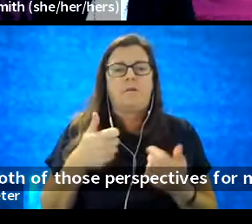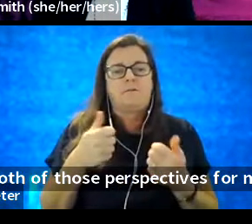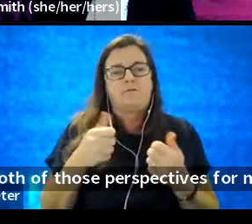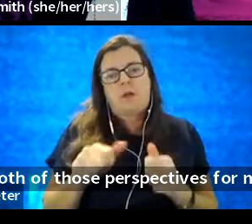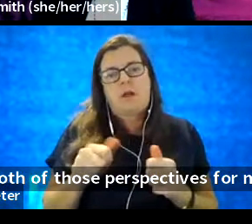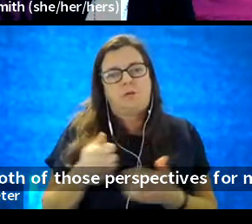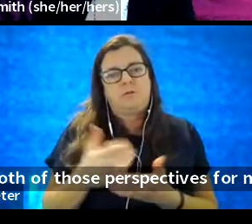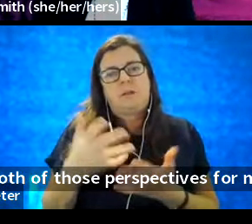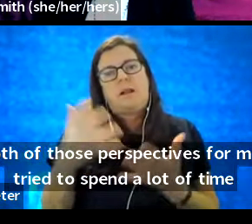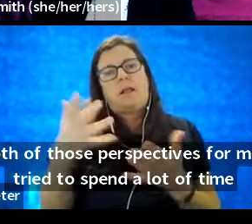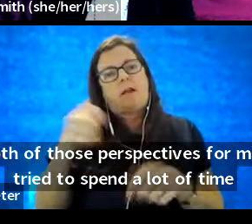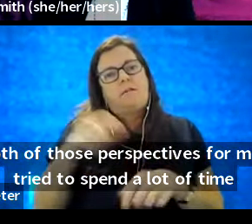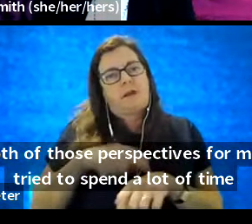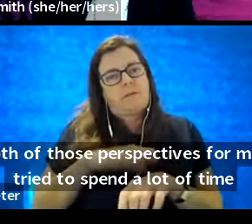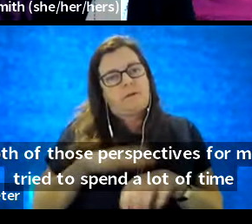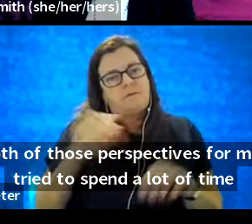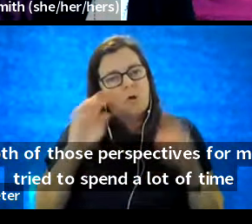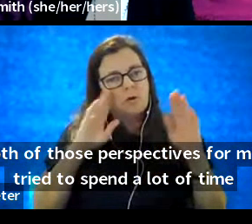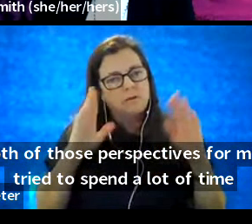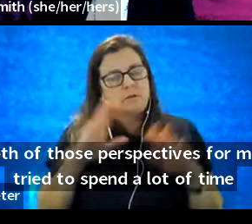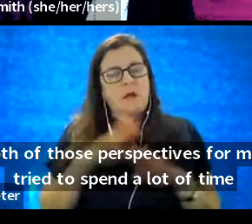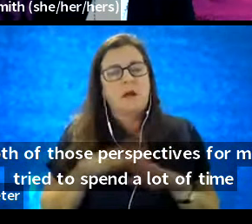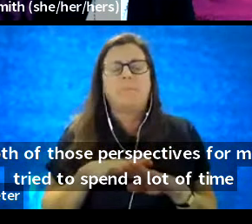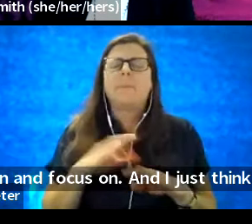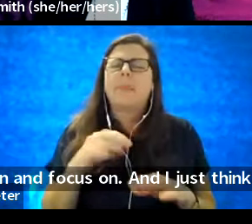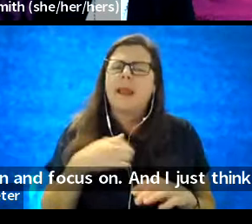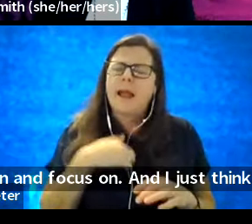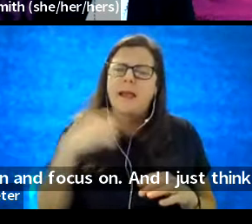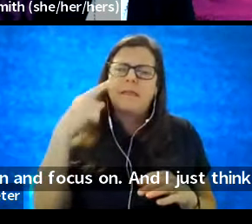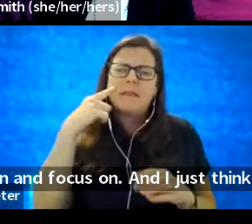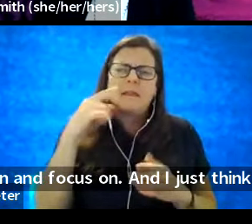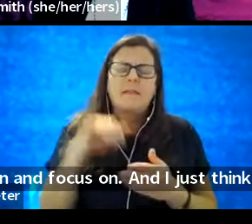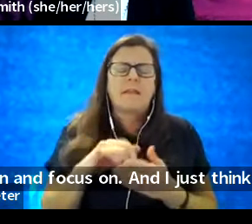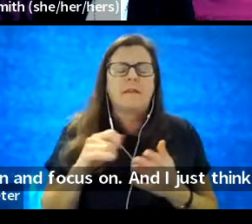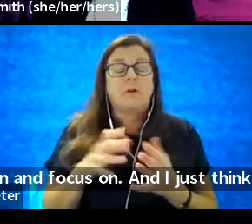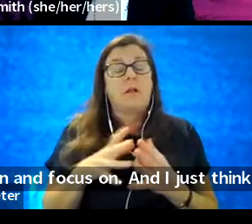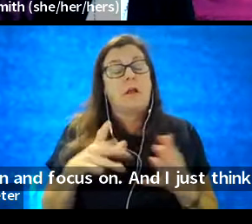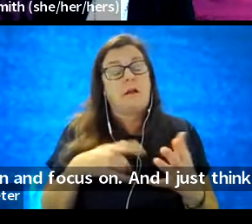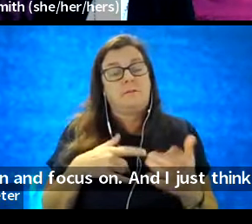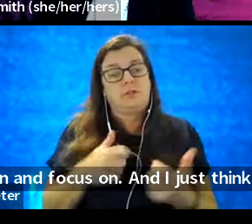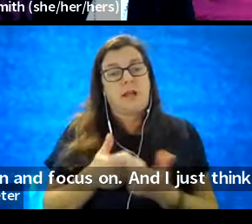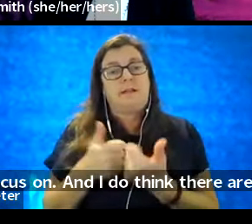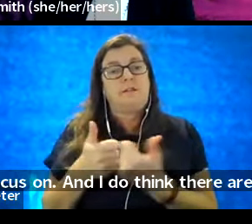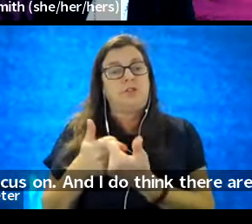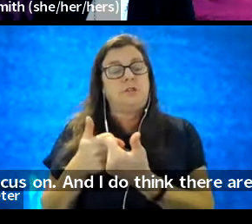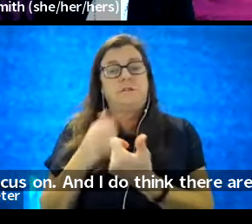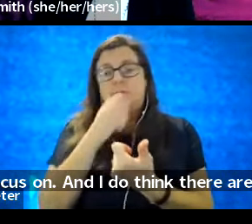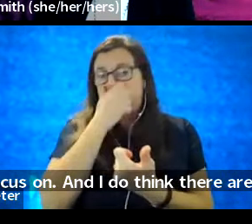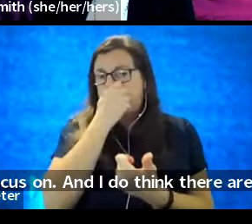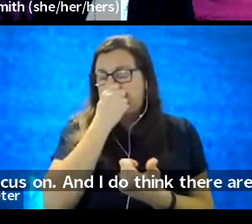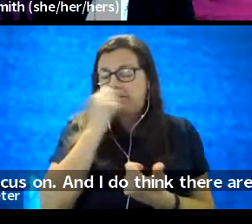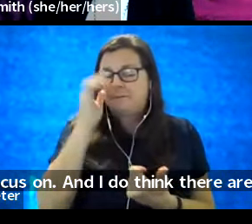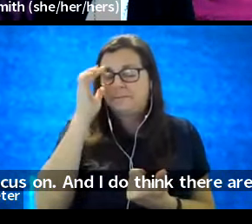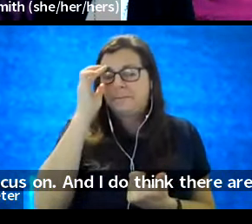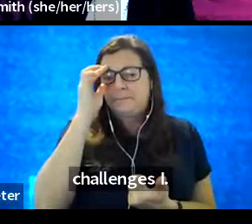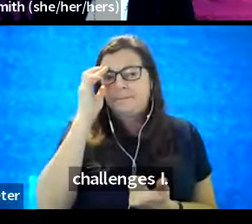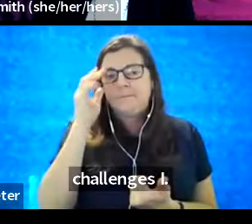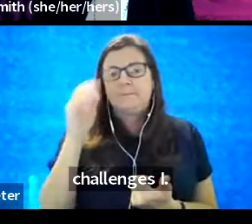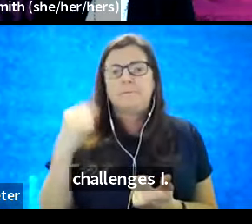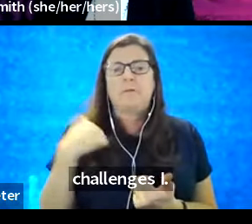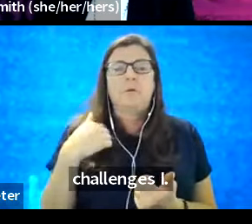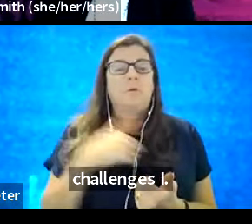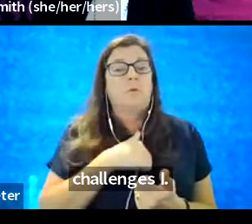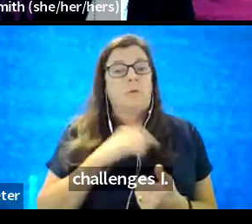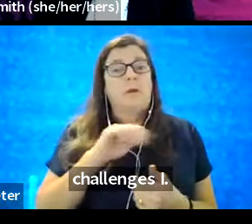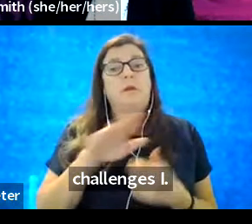spend a lot of time on and focus on. I do think there are a lot of challenges. I think that we can all do